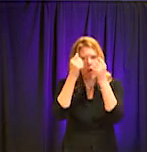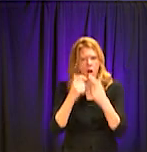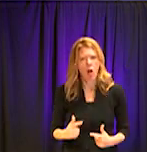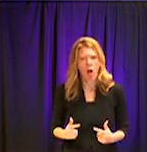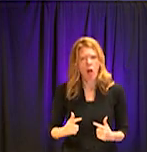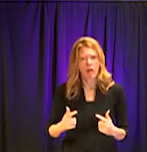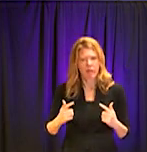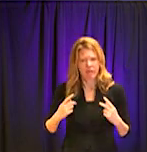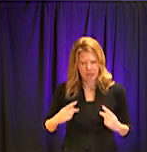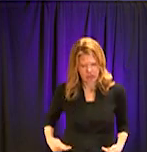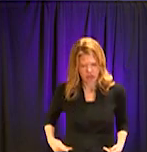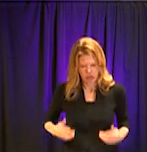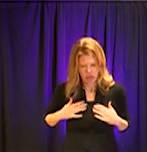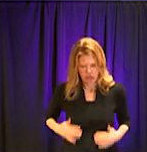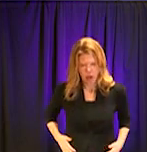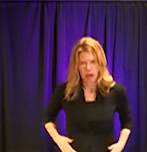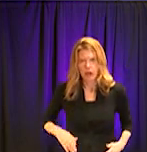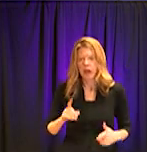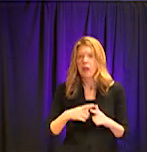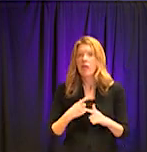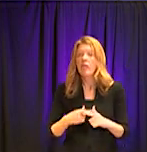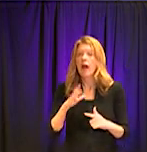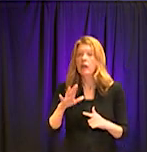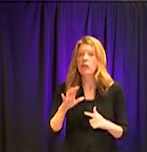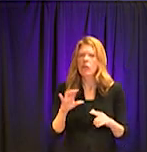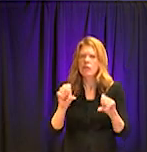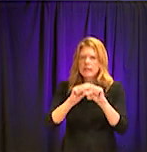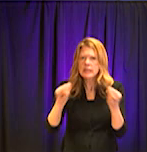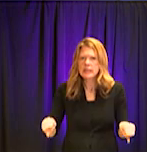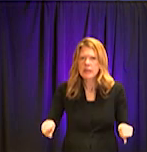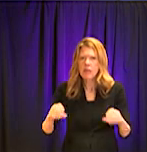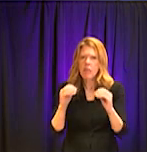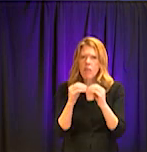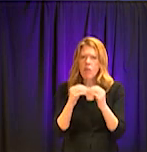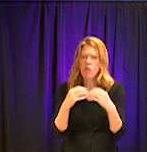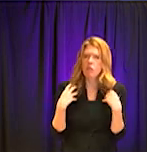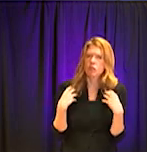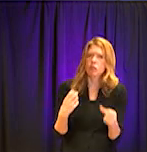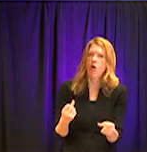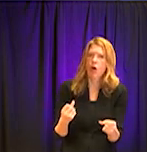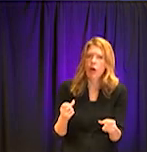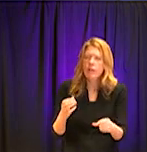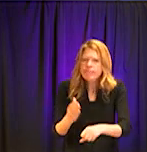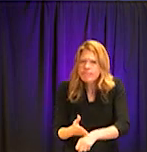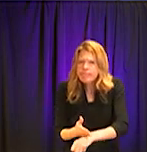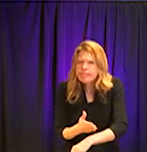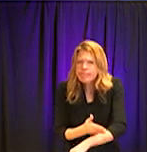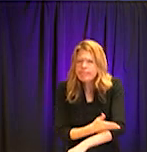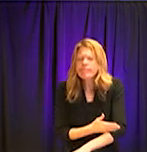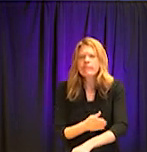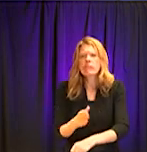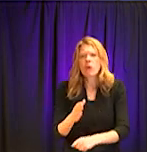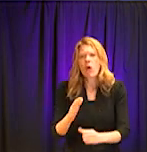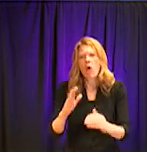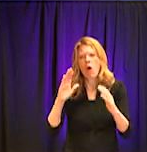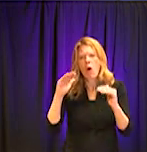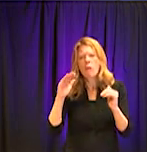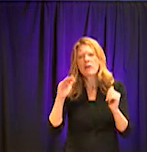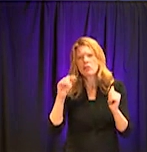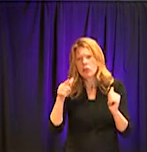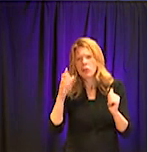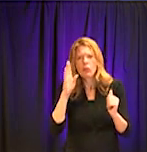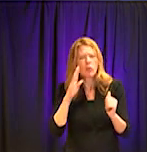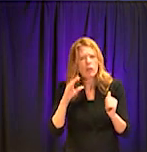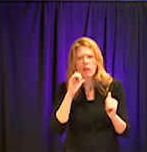system is, starts to do its job, you'll slowly get better. You won't require that kind of support. And the hope is that you'll go back. You mentioned